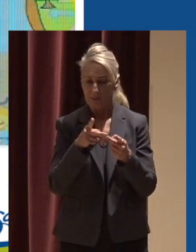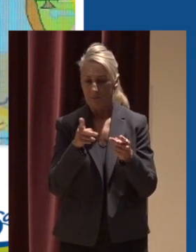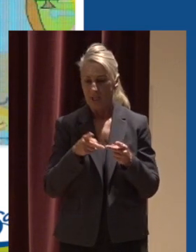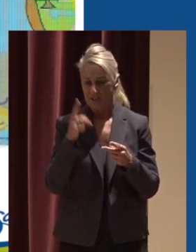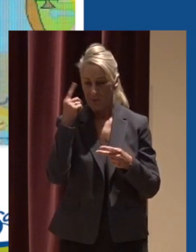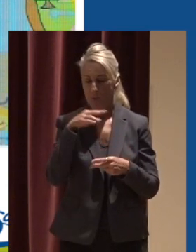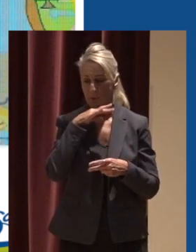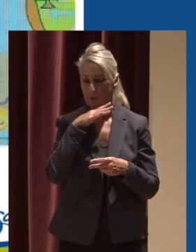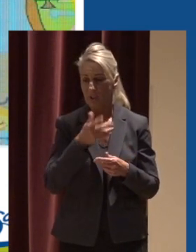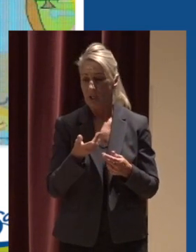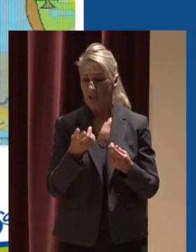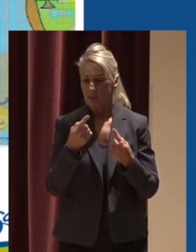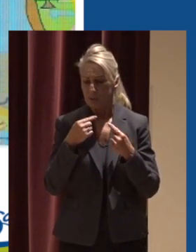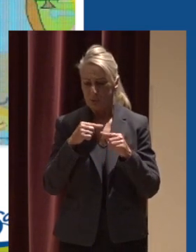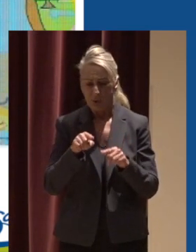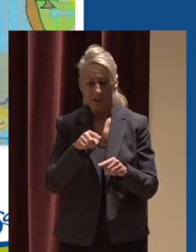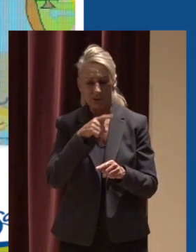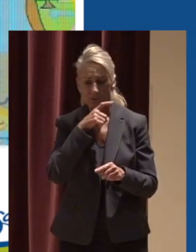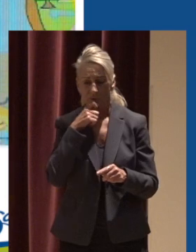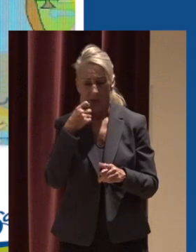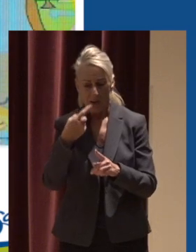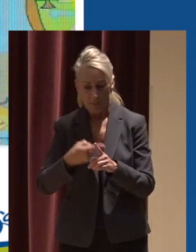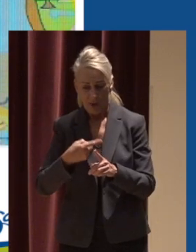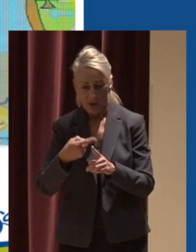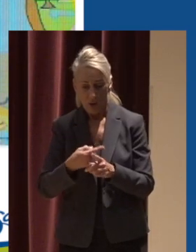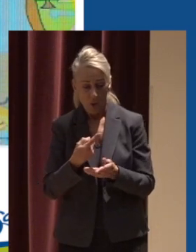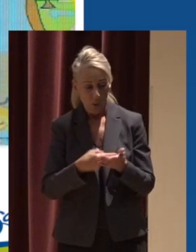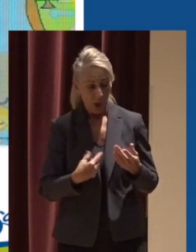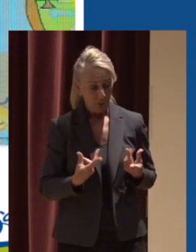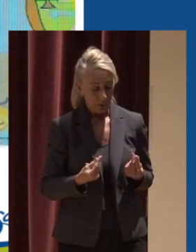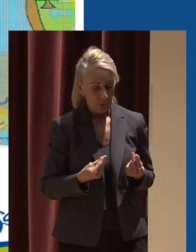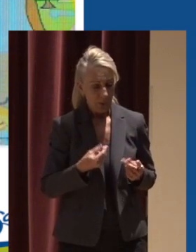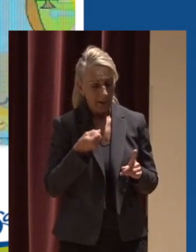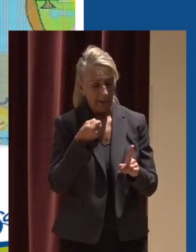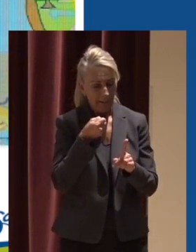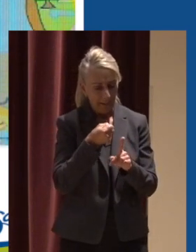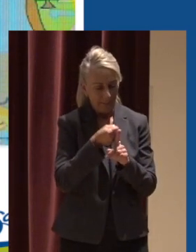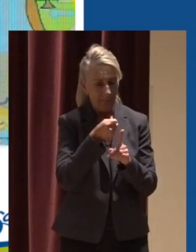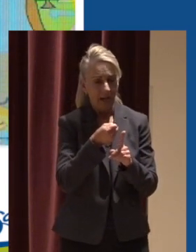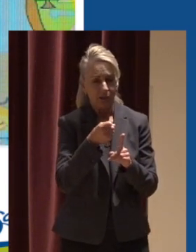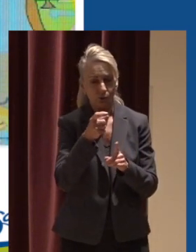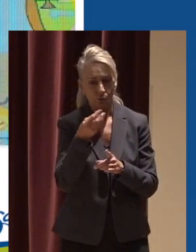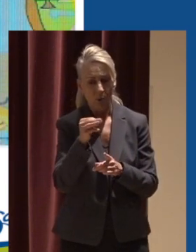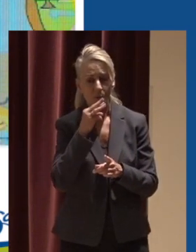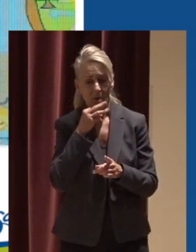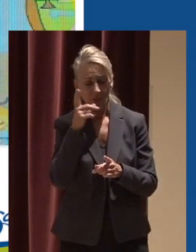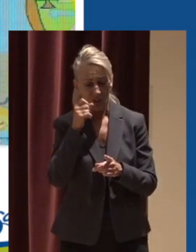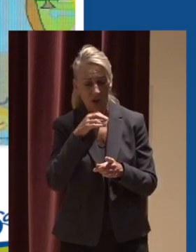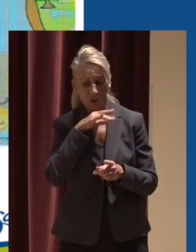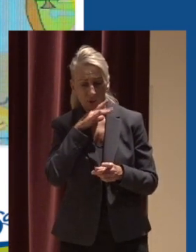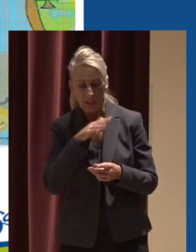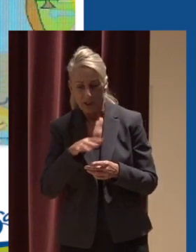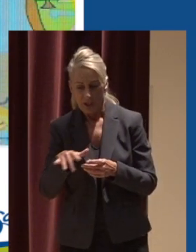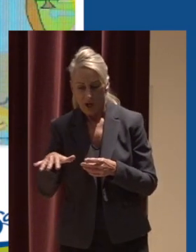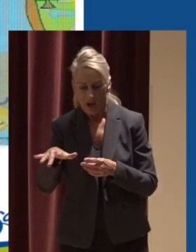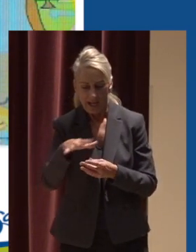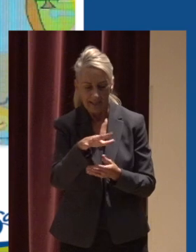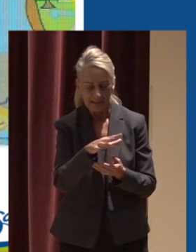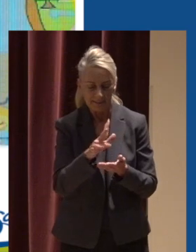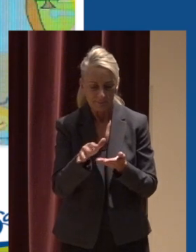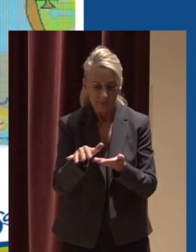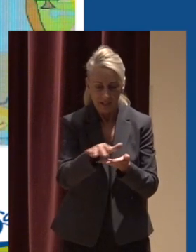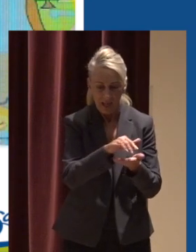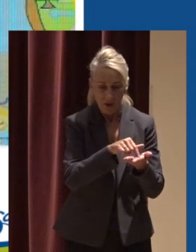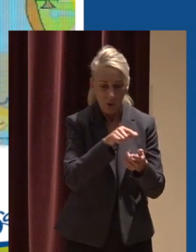even during the dry months the things that we do have an impact on stormwater as those pollutants can gather in the asphalt and the concrete